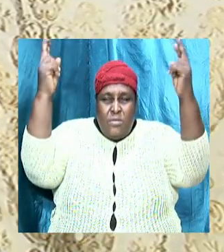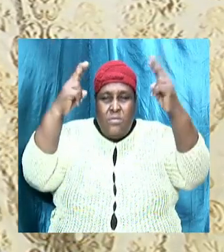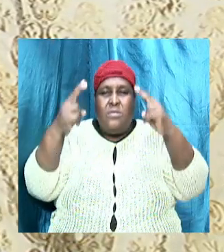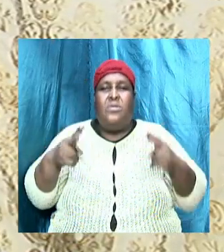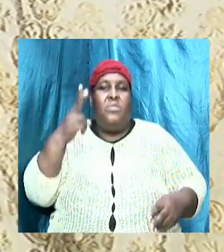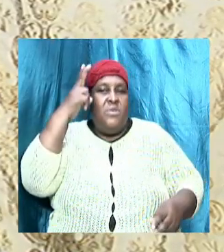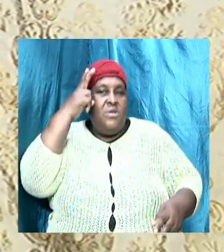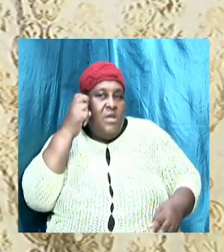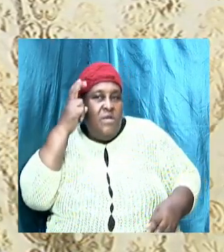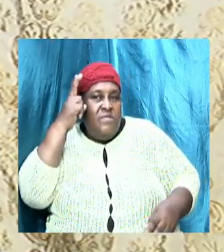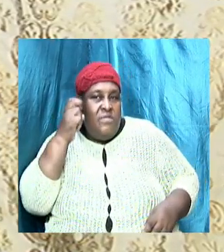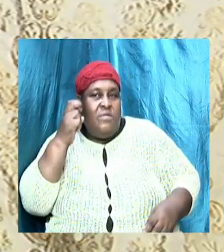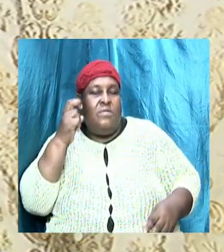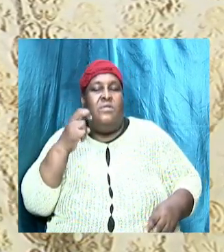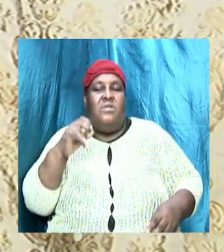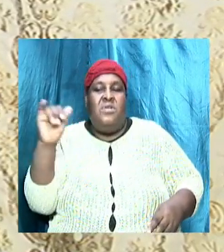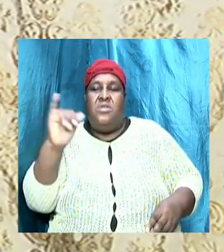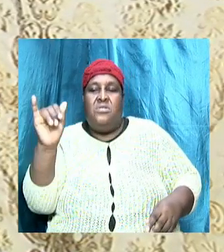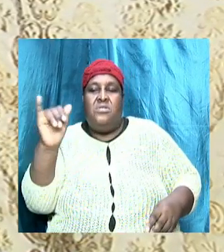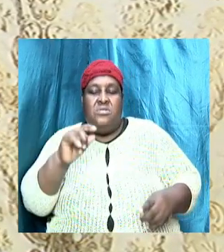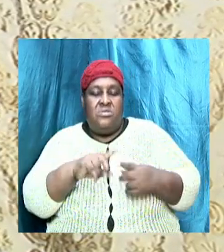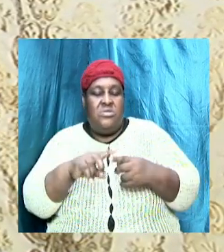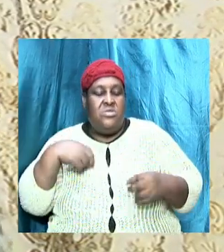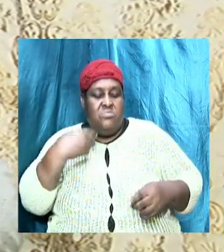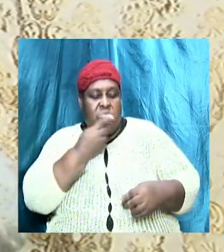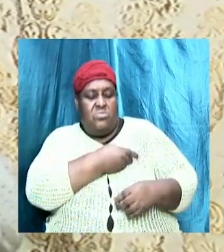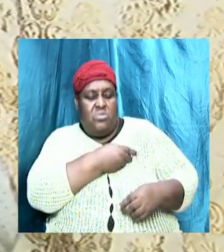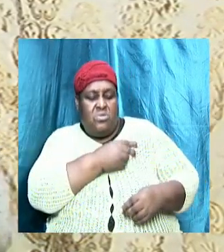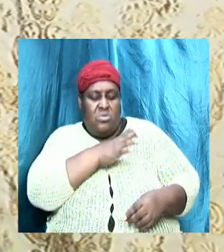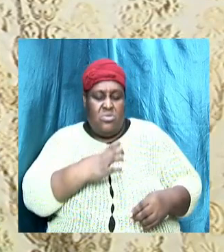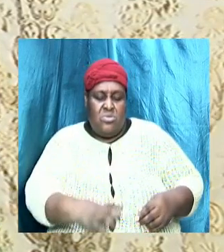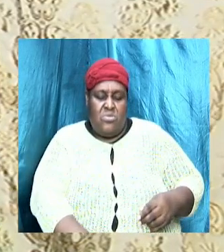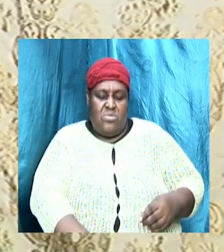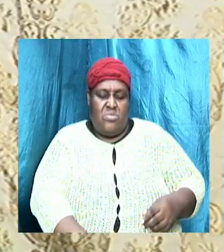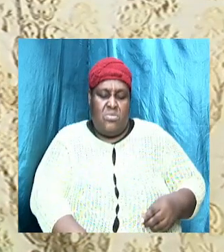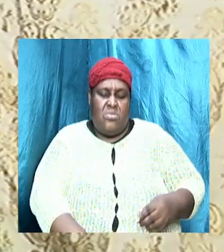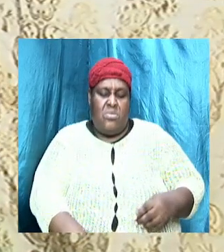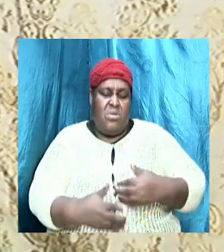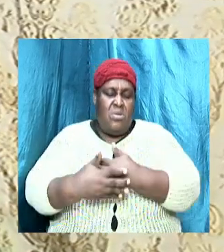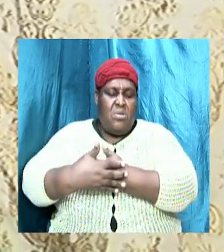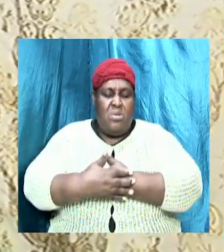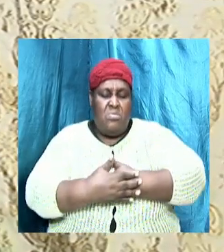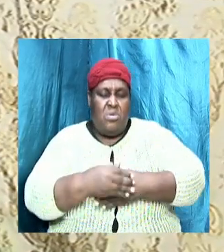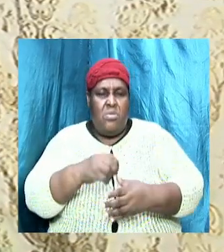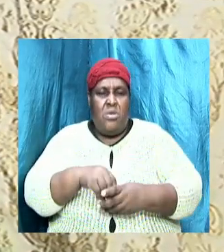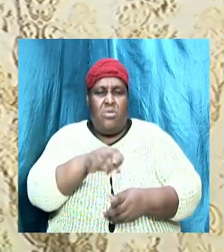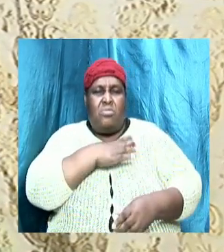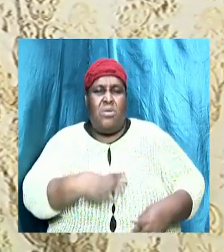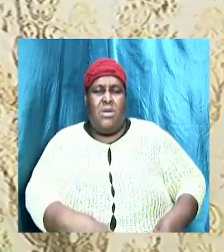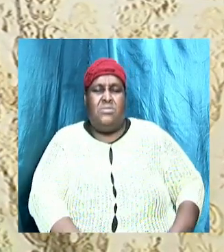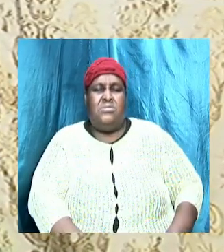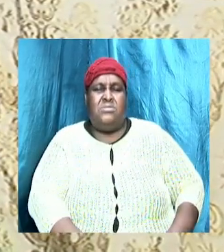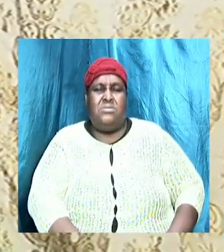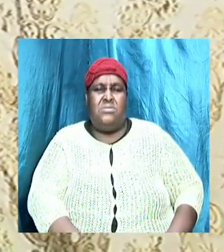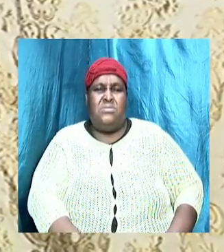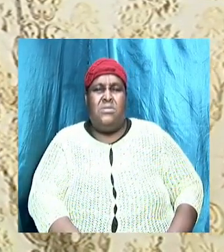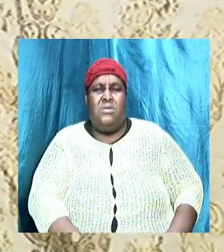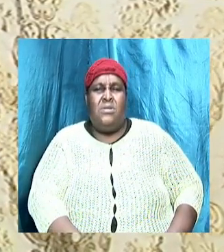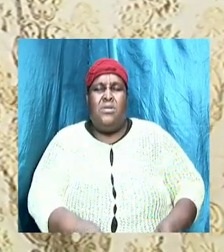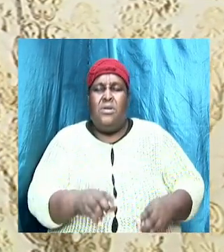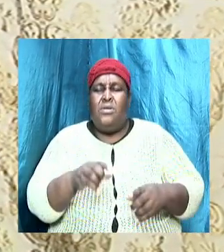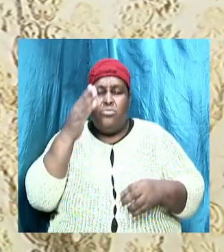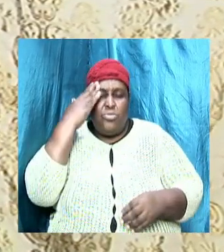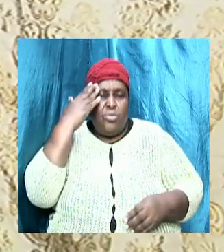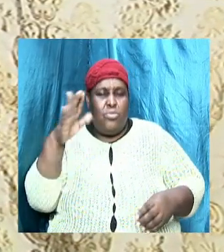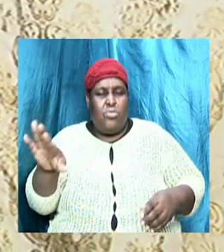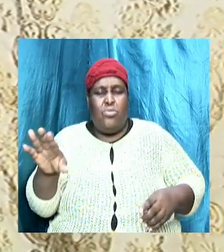the adversary. And it is similar to us as Christians, as a babe in Christ. And we don't know the